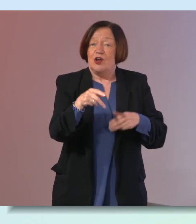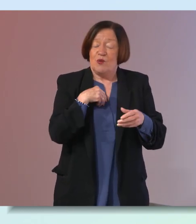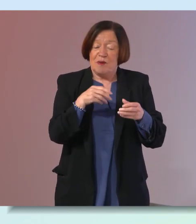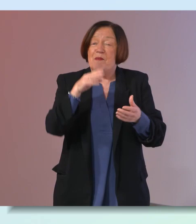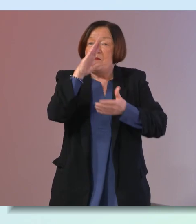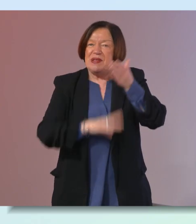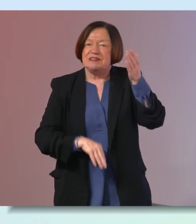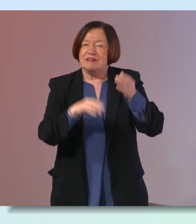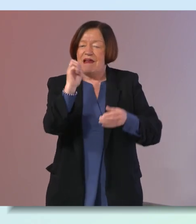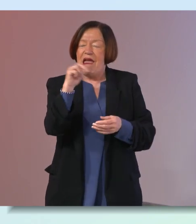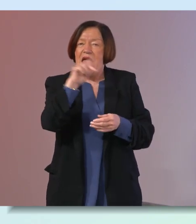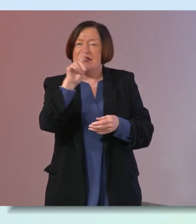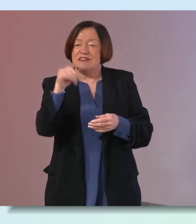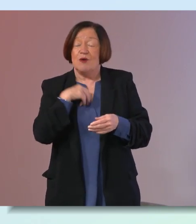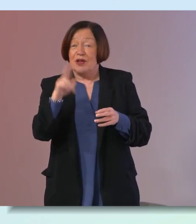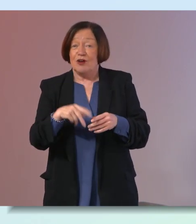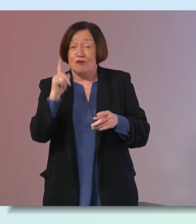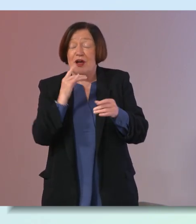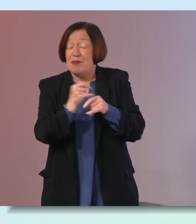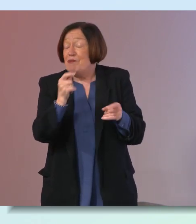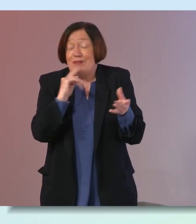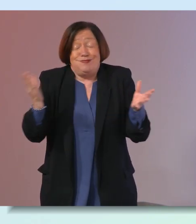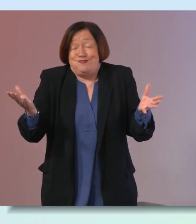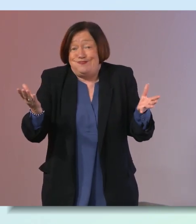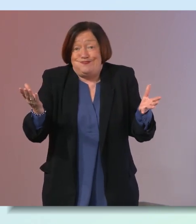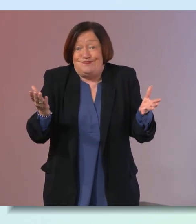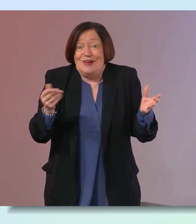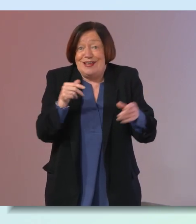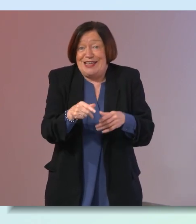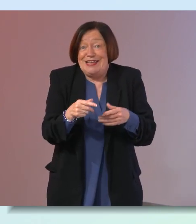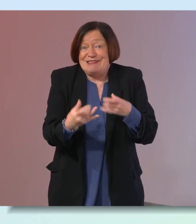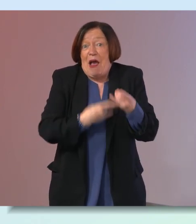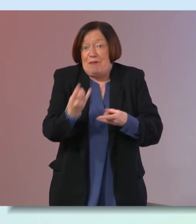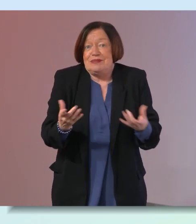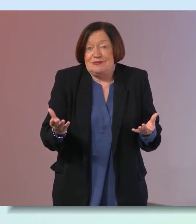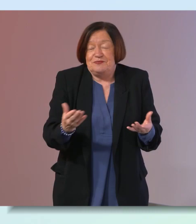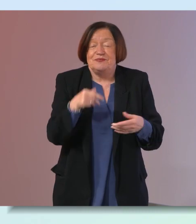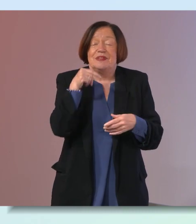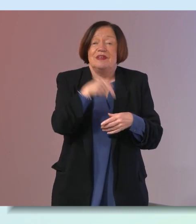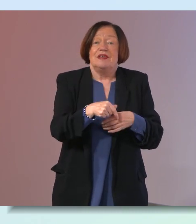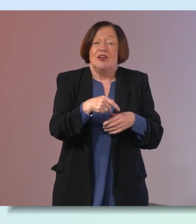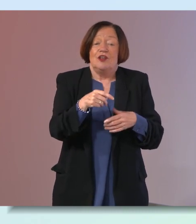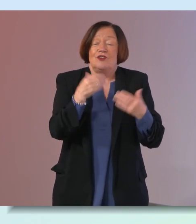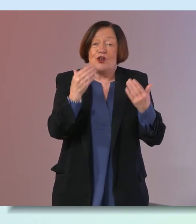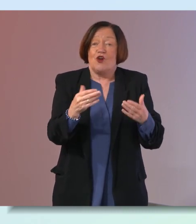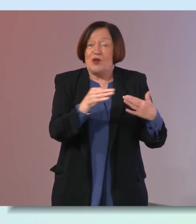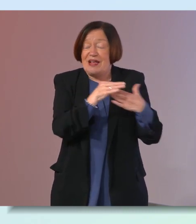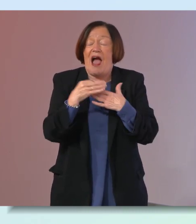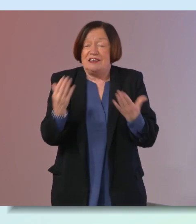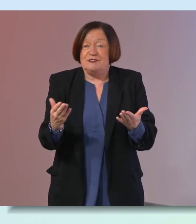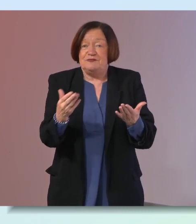enzyme and we can cry about it if we want but the fact is we're making an enzyme um the current guide we can't break it down